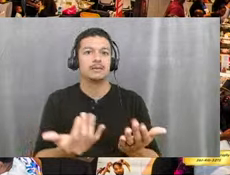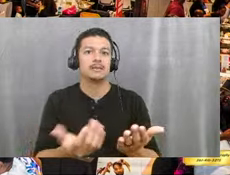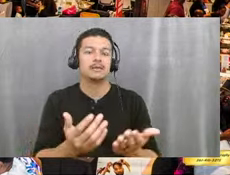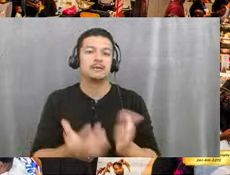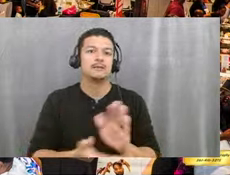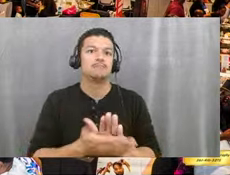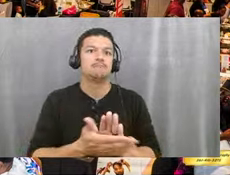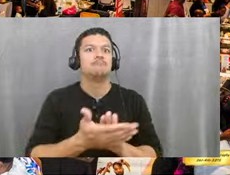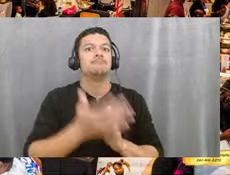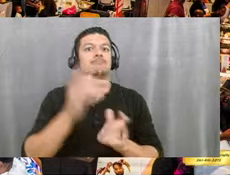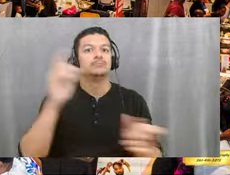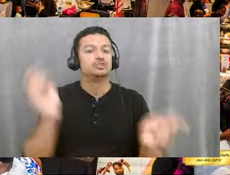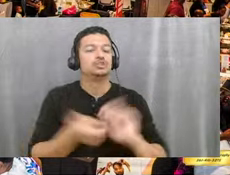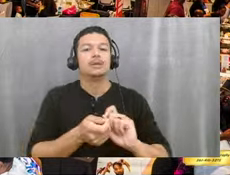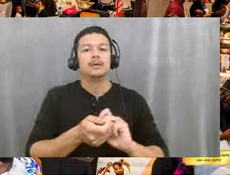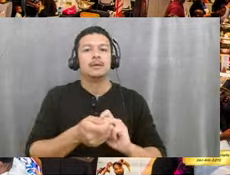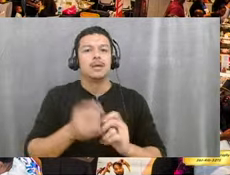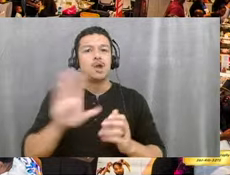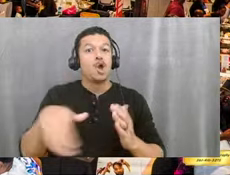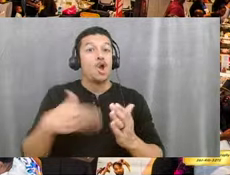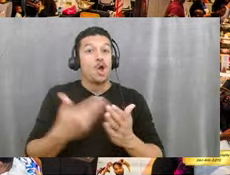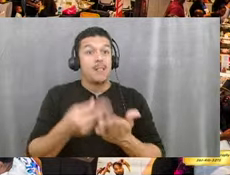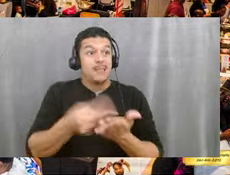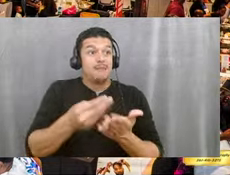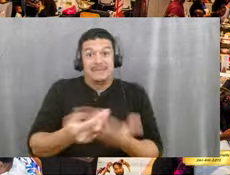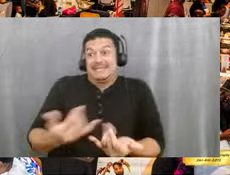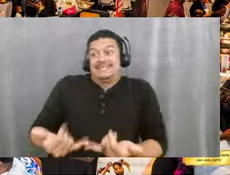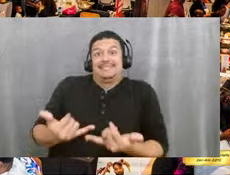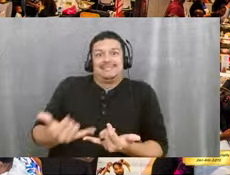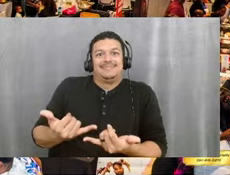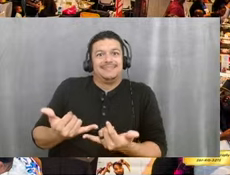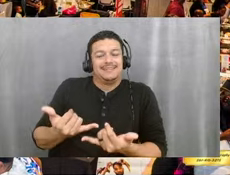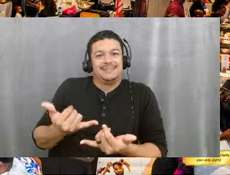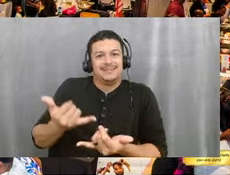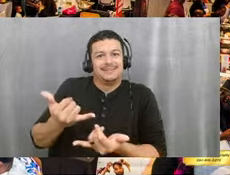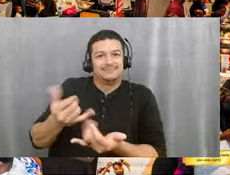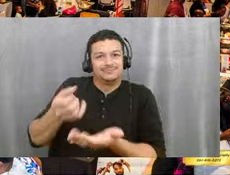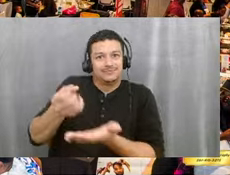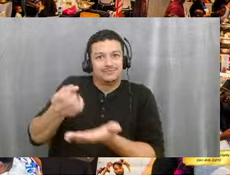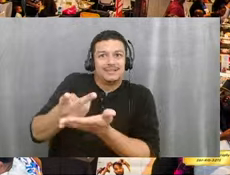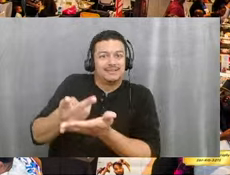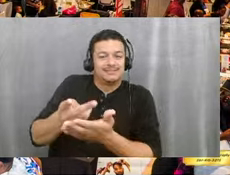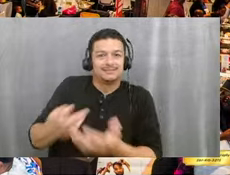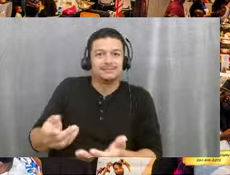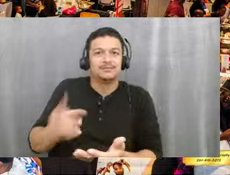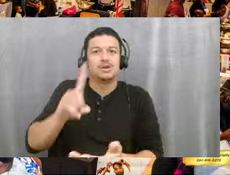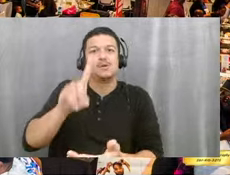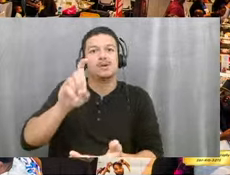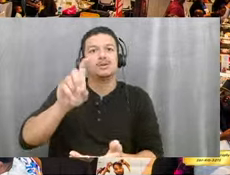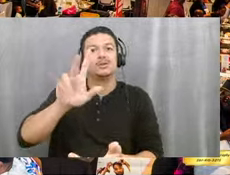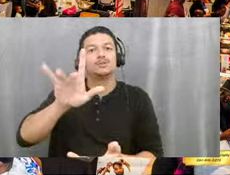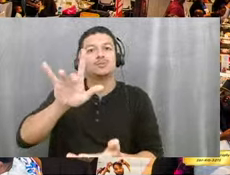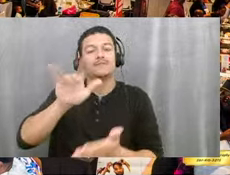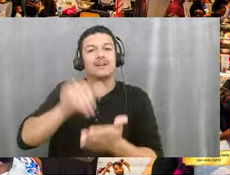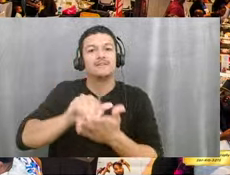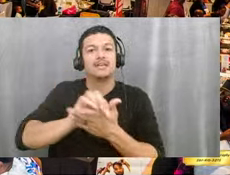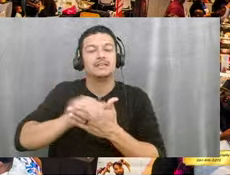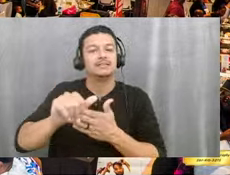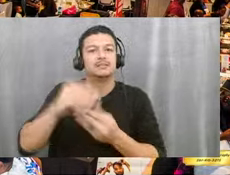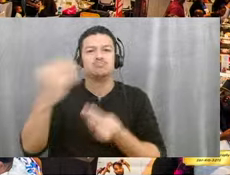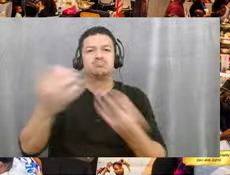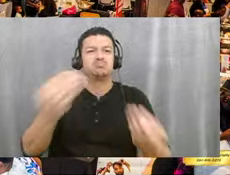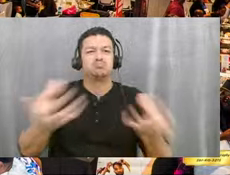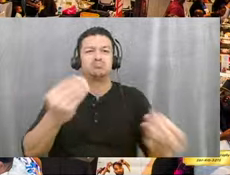gave all of our money away today earlier during consent. Um, so all $125,000 of both grants have been, have been utilized